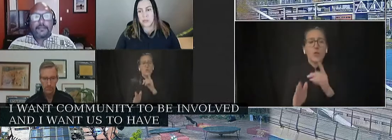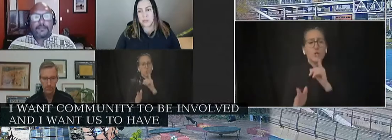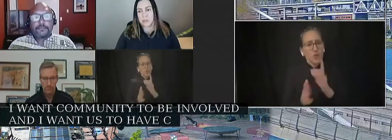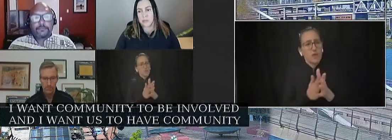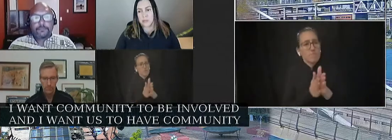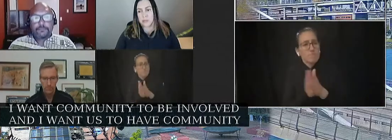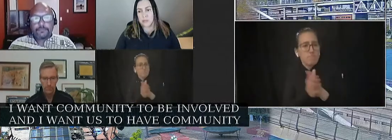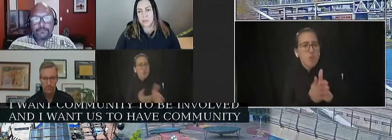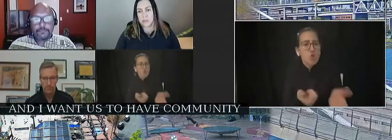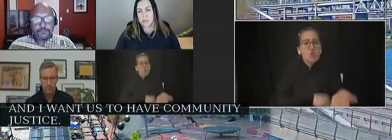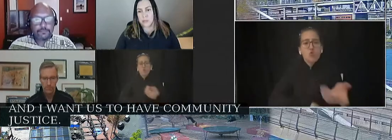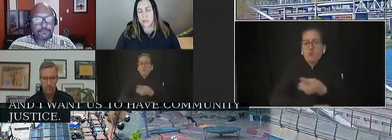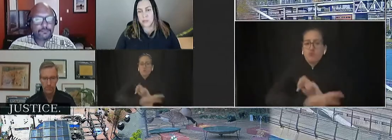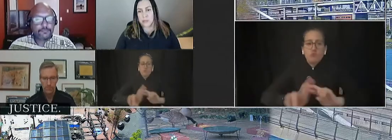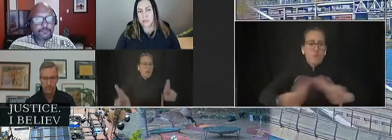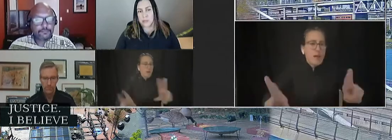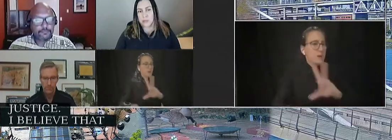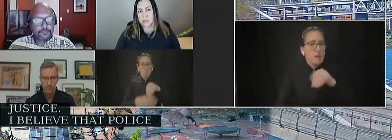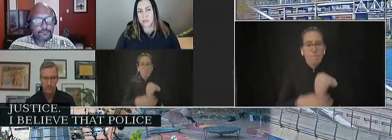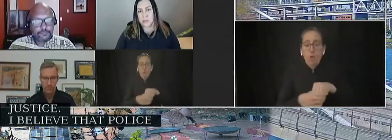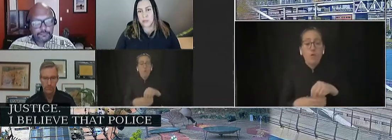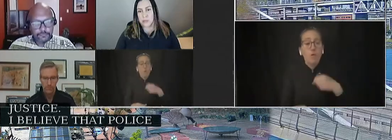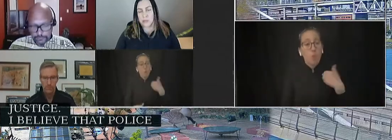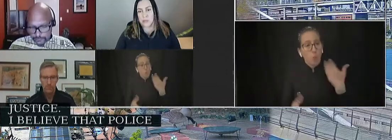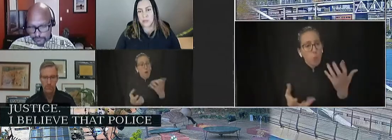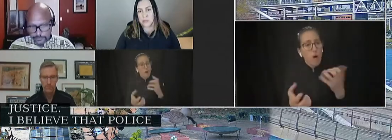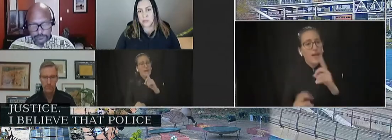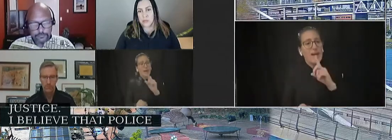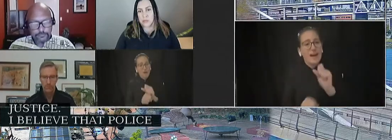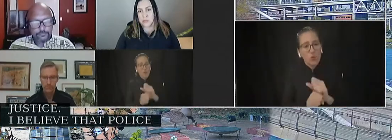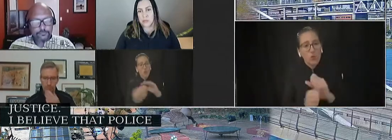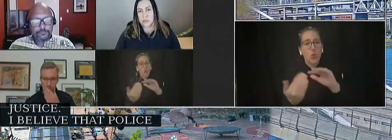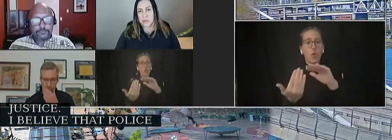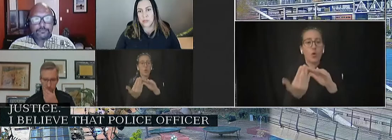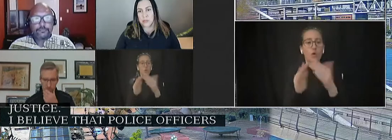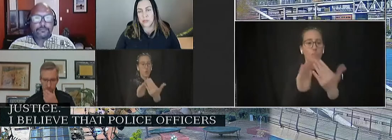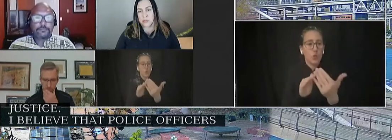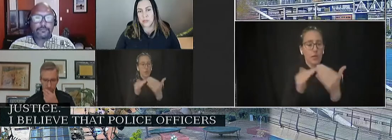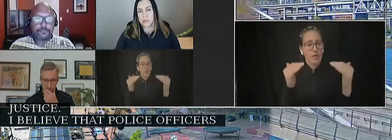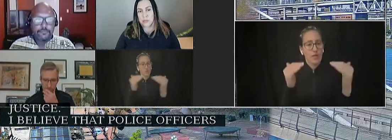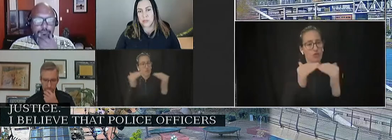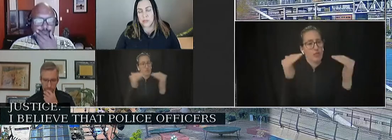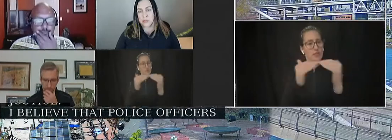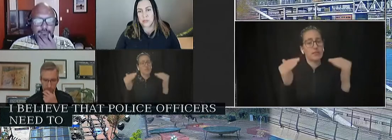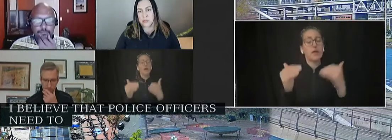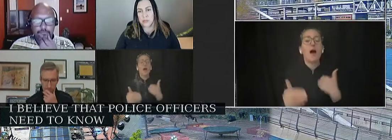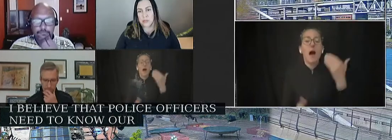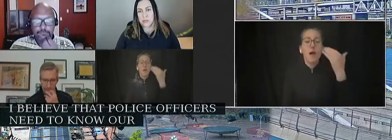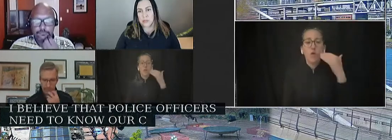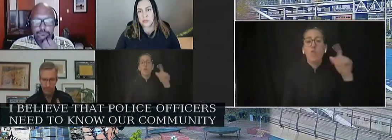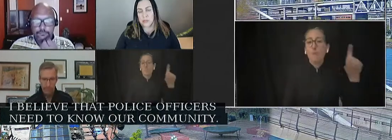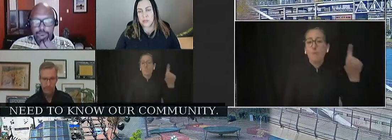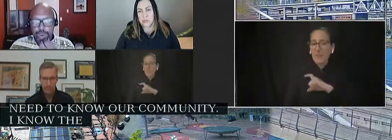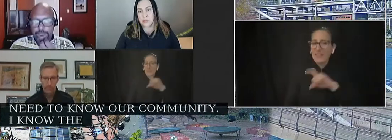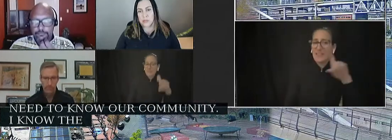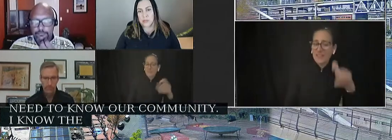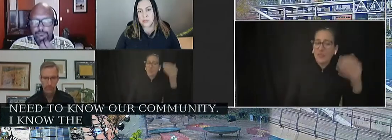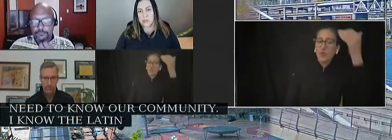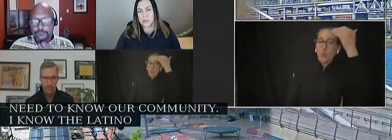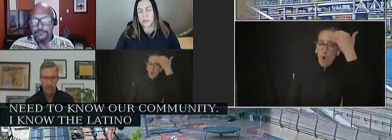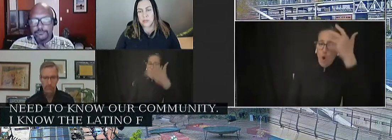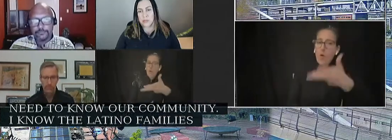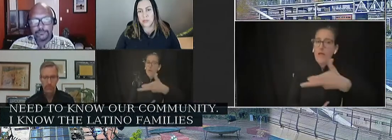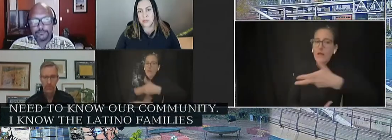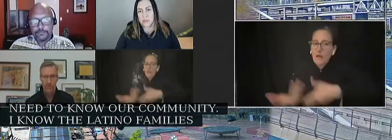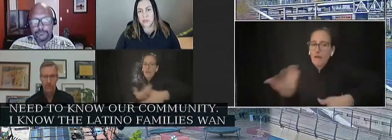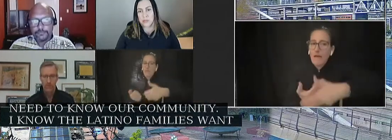believe that police officers need to know our community. I know that Latino families want to know police officers